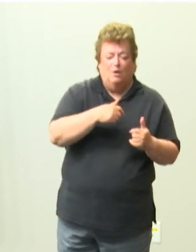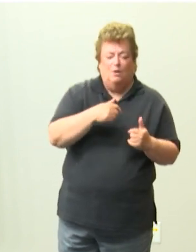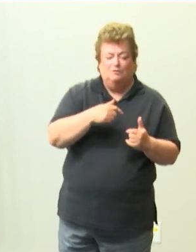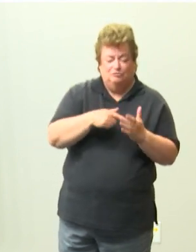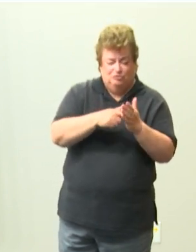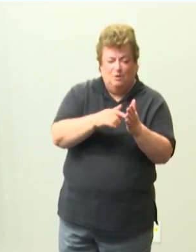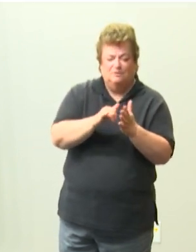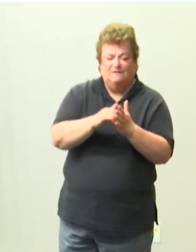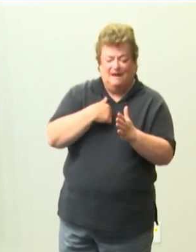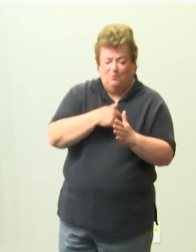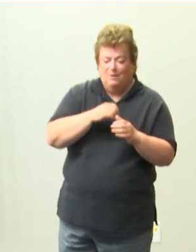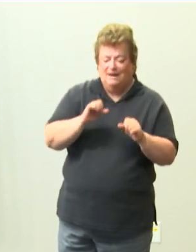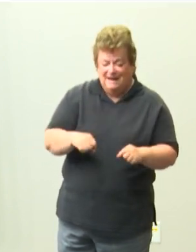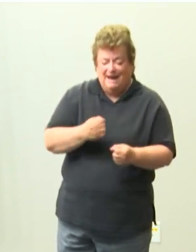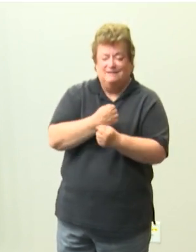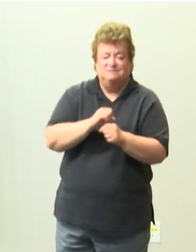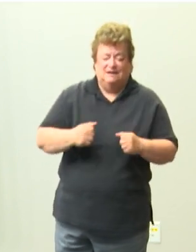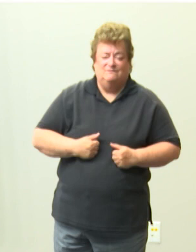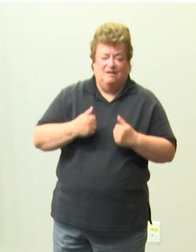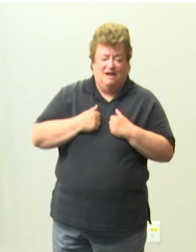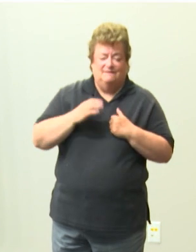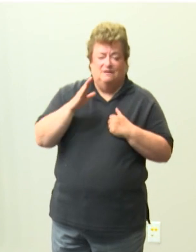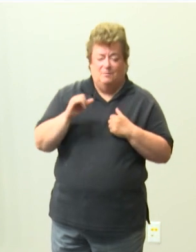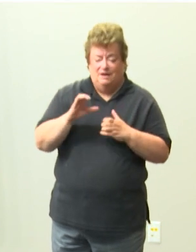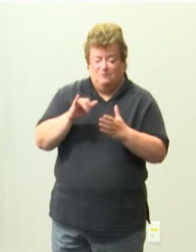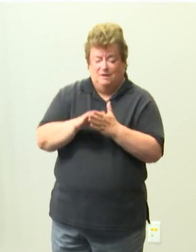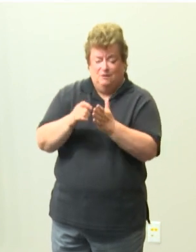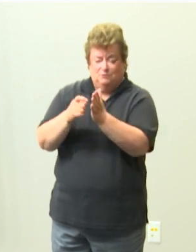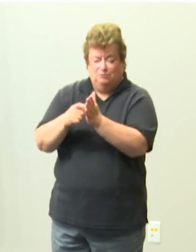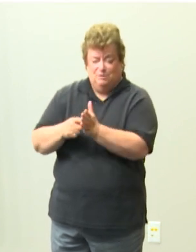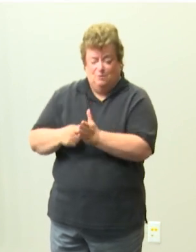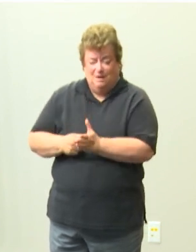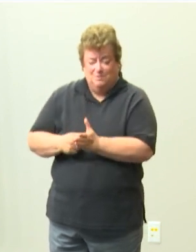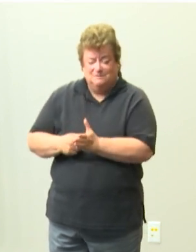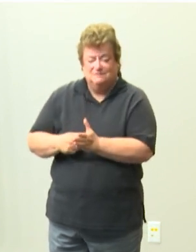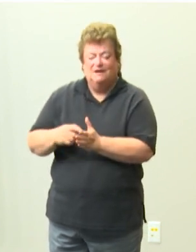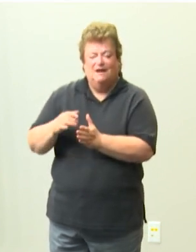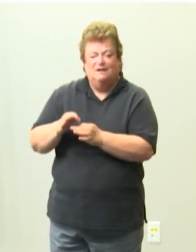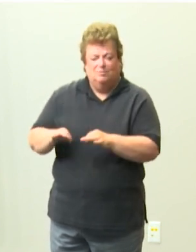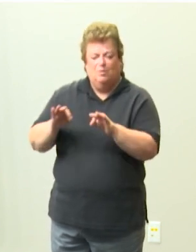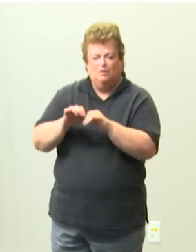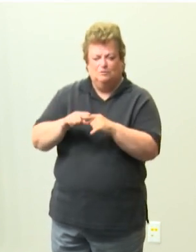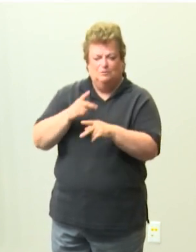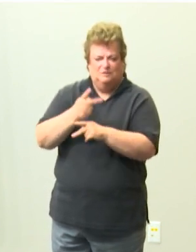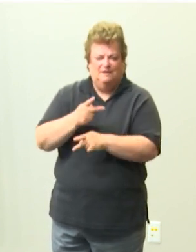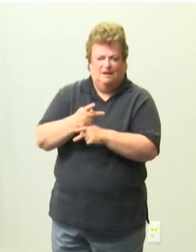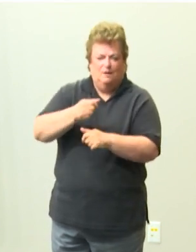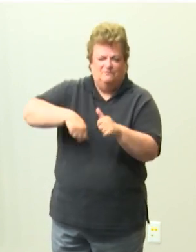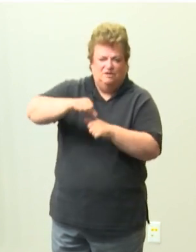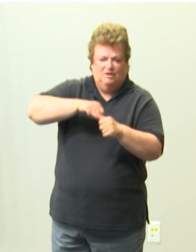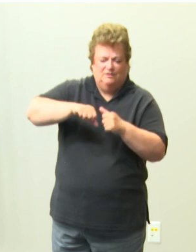absolutely saved more lives um by doing these measures and it's really important to continue to take care of each other so